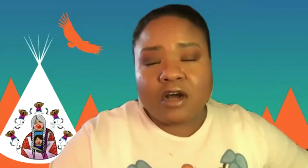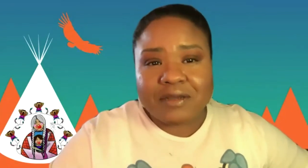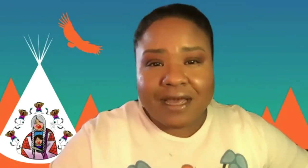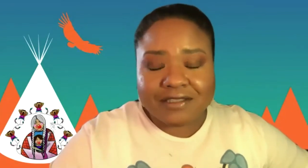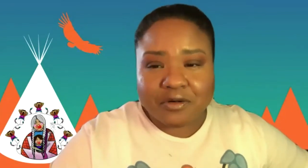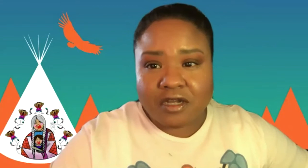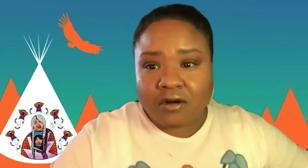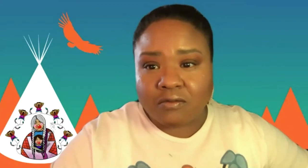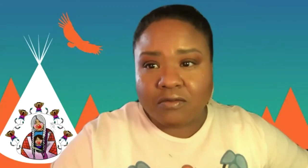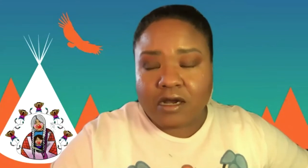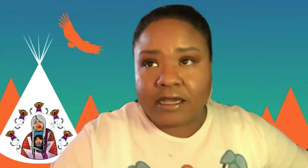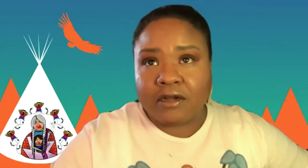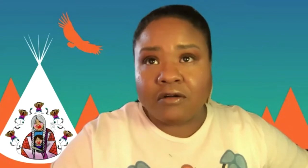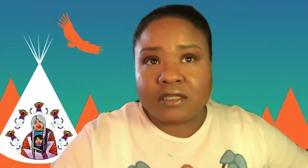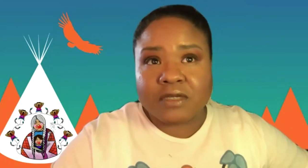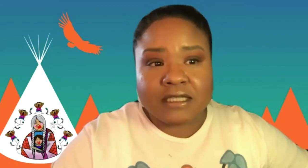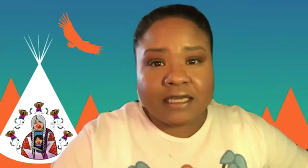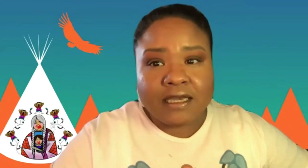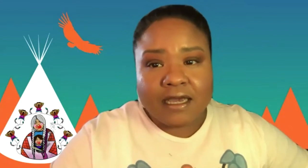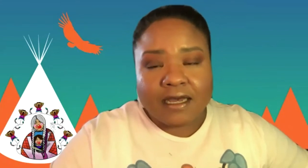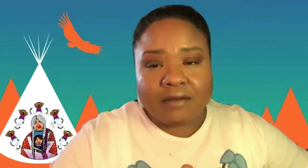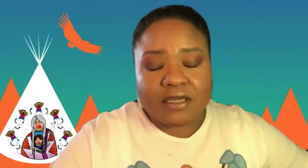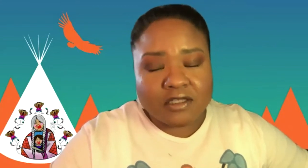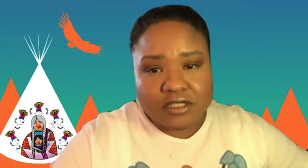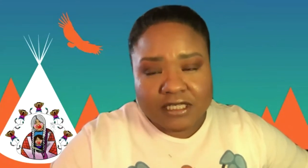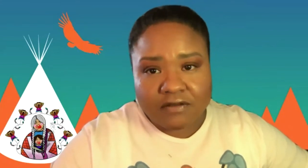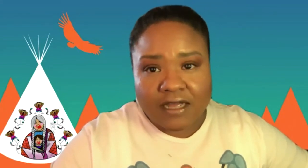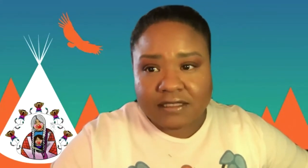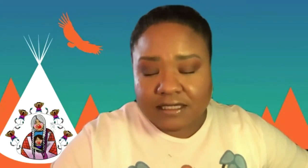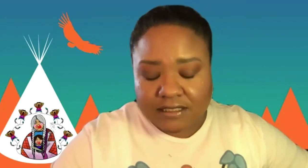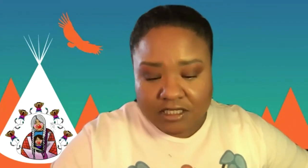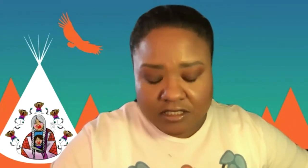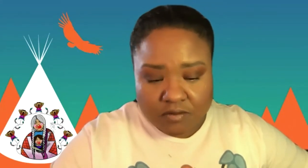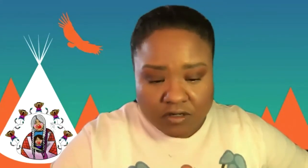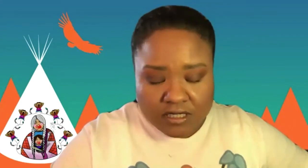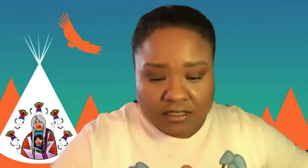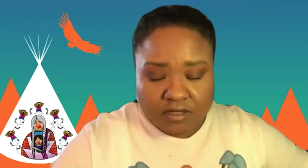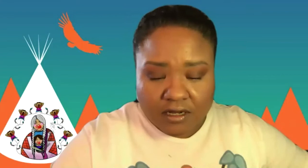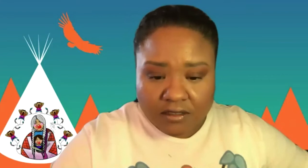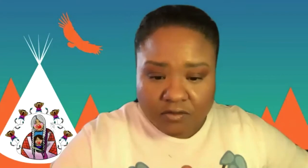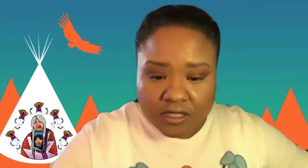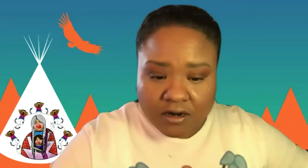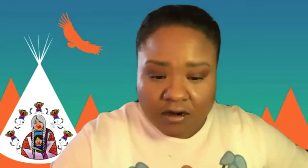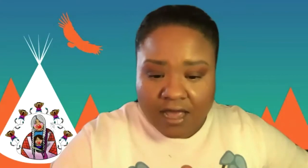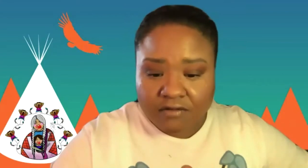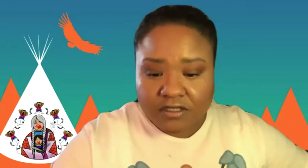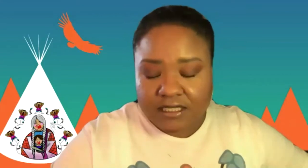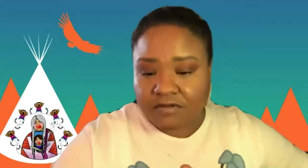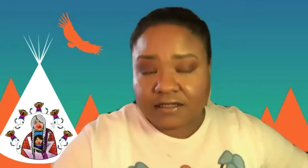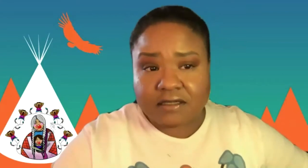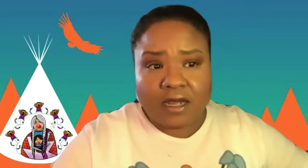Going back towards home, you know, ultimately because we're seeing violence in Indigenous communities and because we are